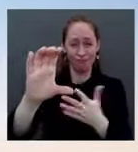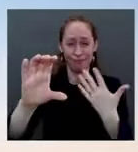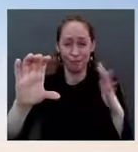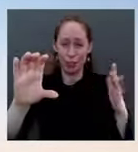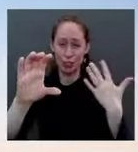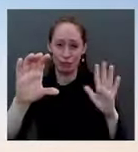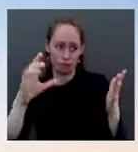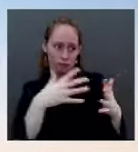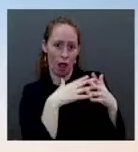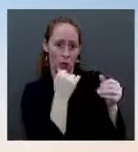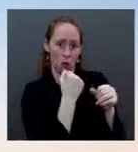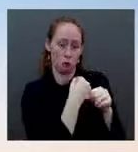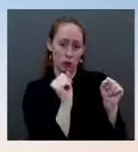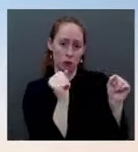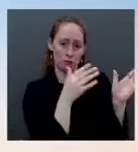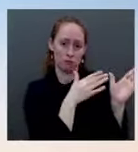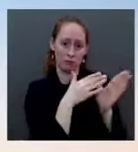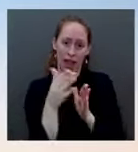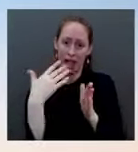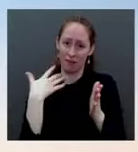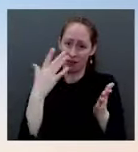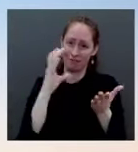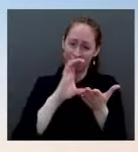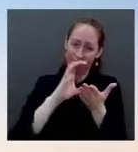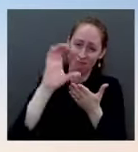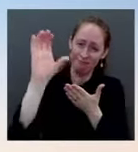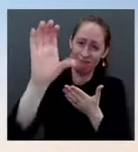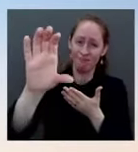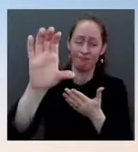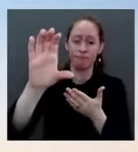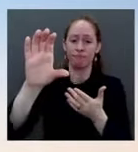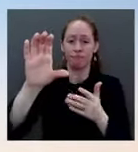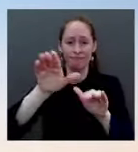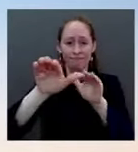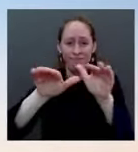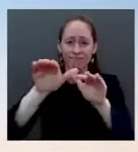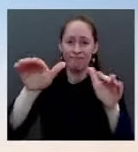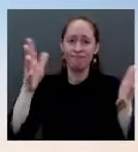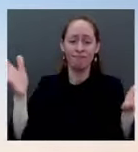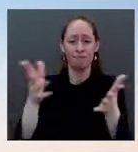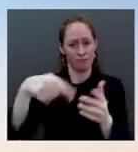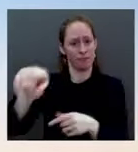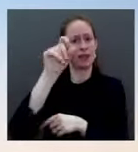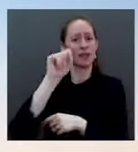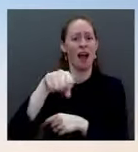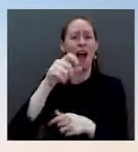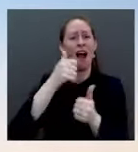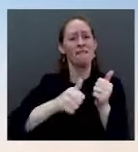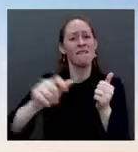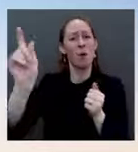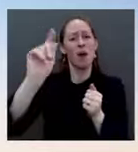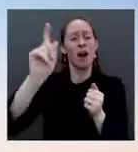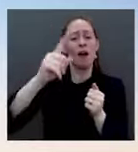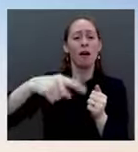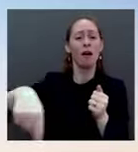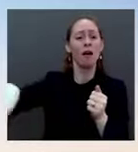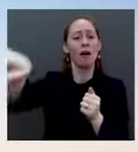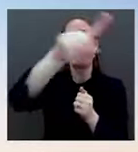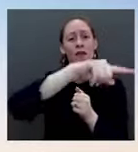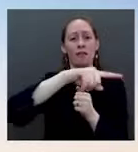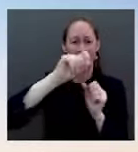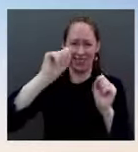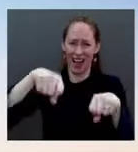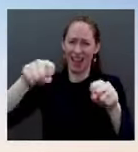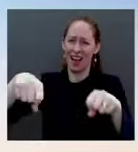have used this and a lot of communities have used this very effectively. So he would like to see schools open. He believes that not having them